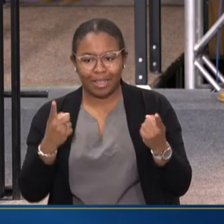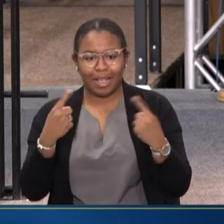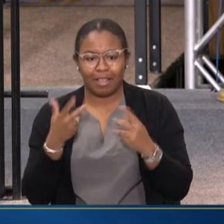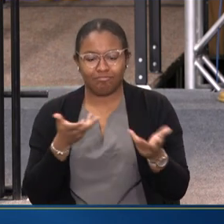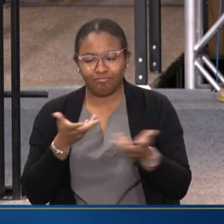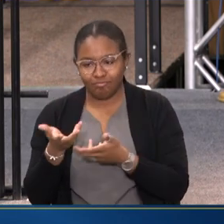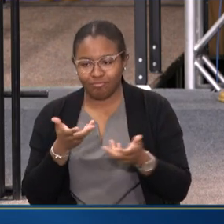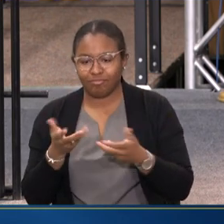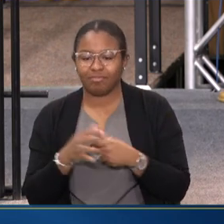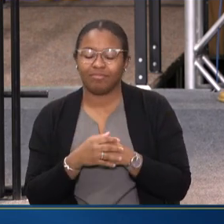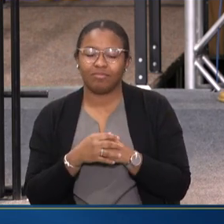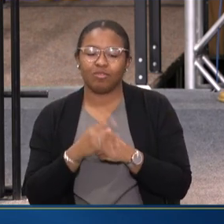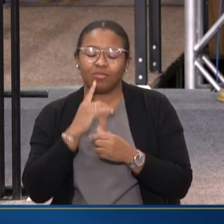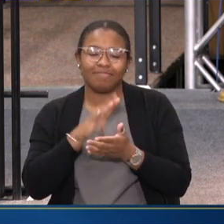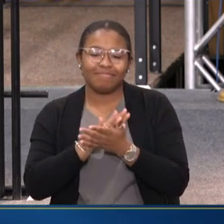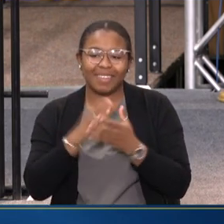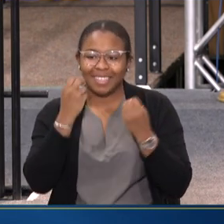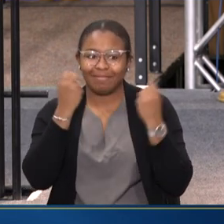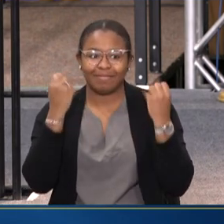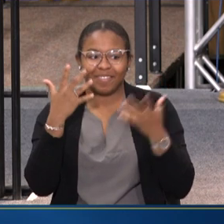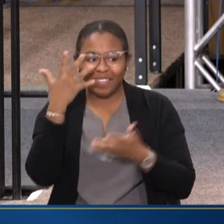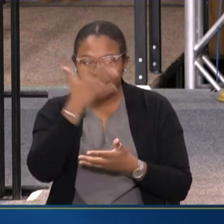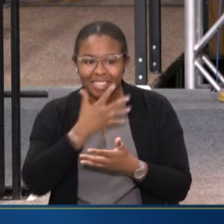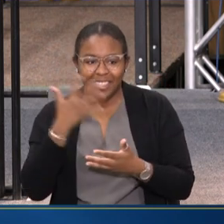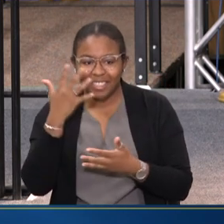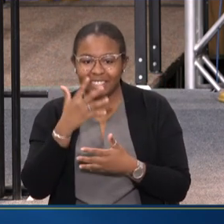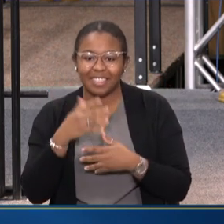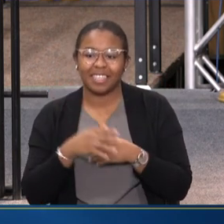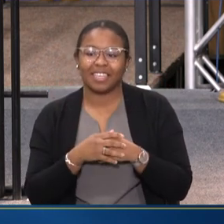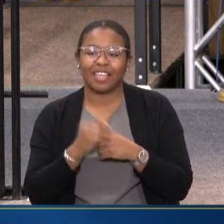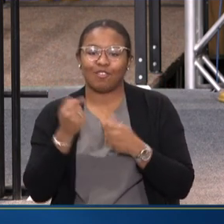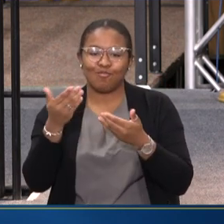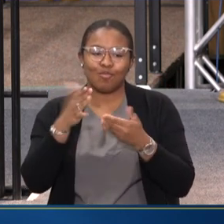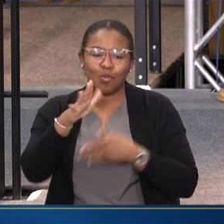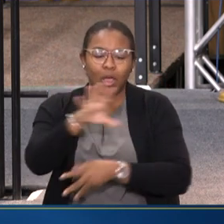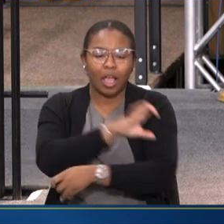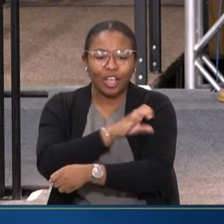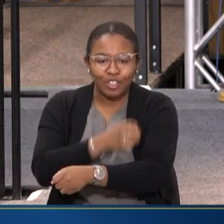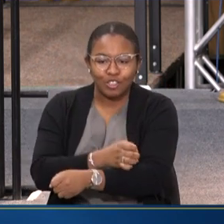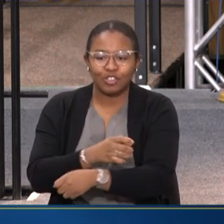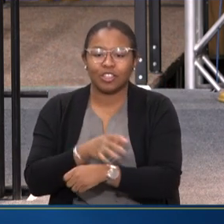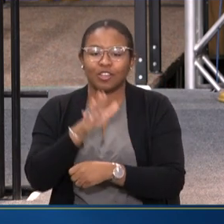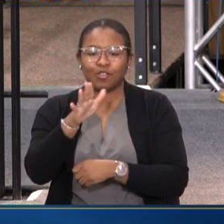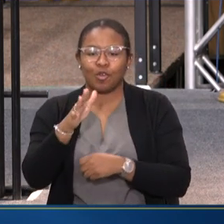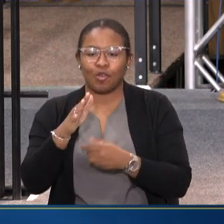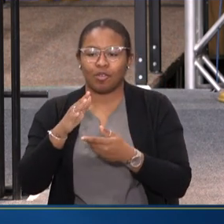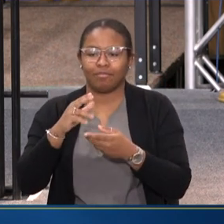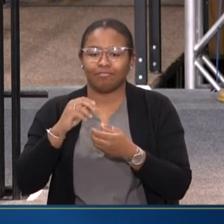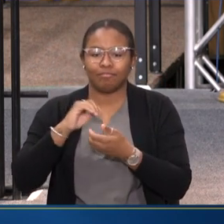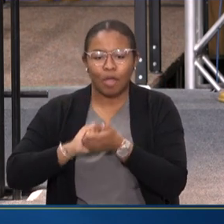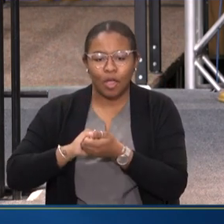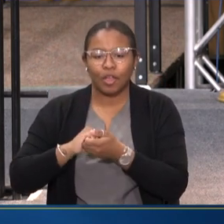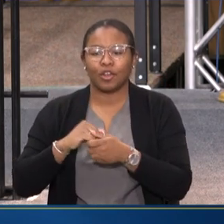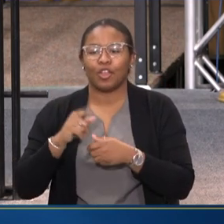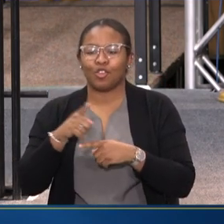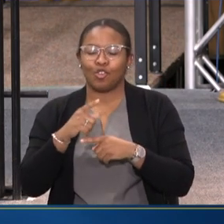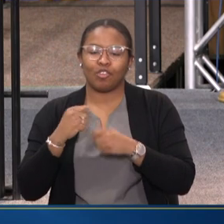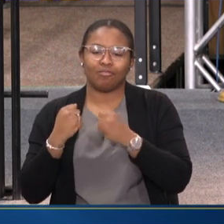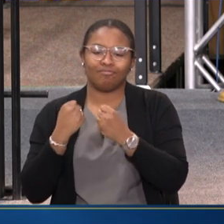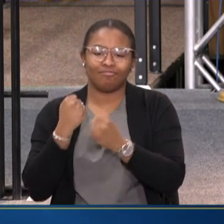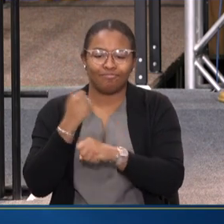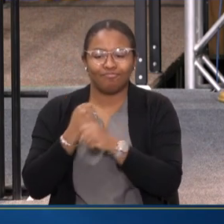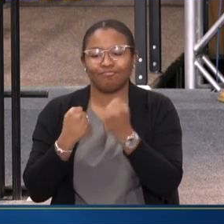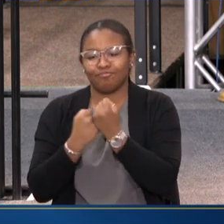It's lovely to see so many faces, to have you bring your energy, your partnership, your camaraderie